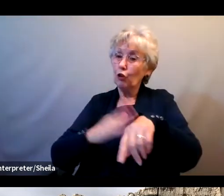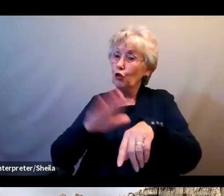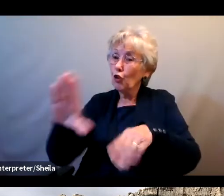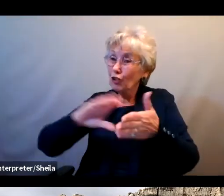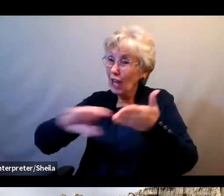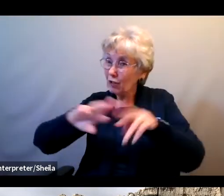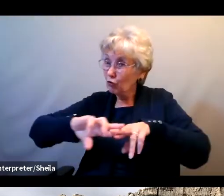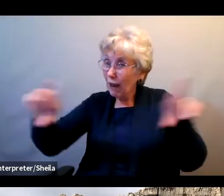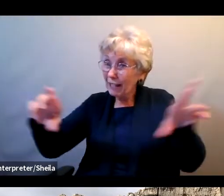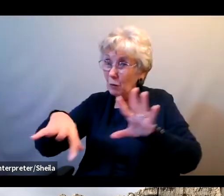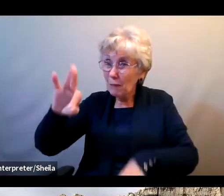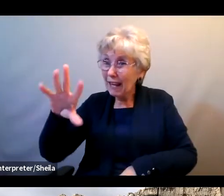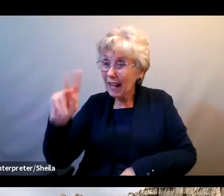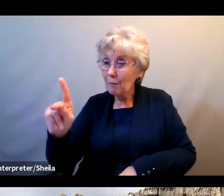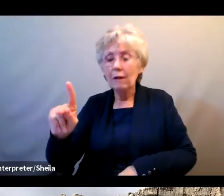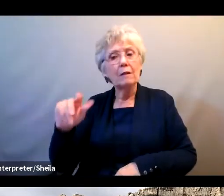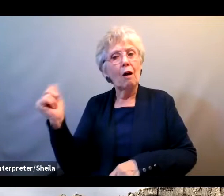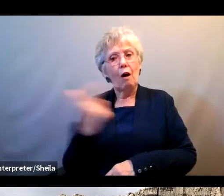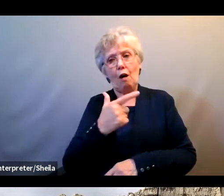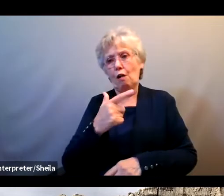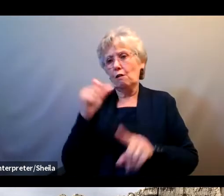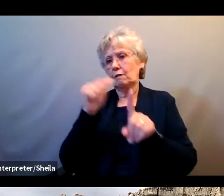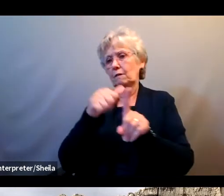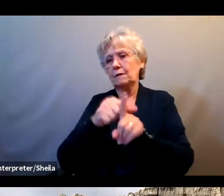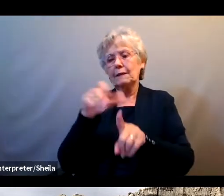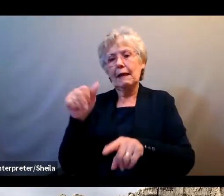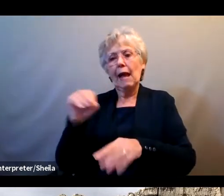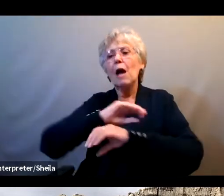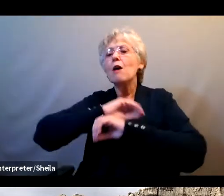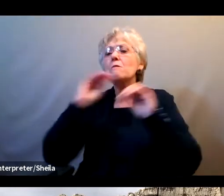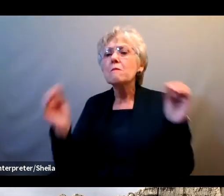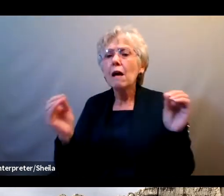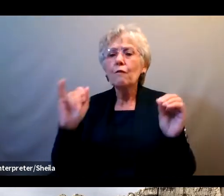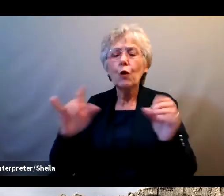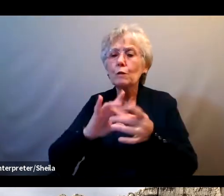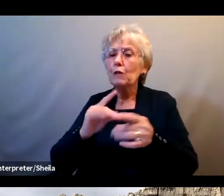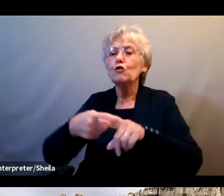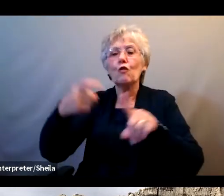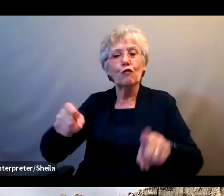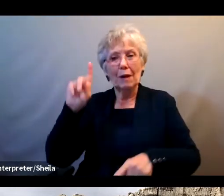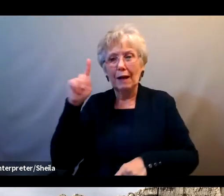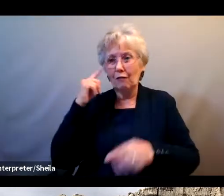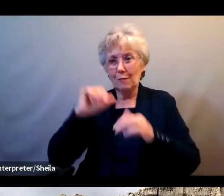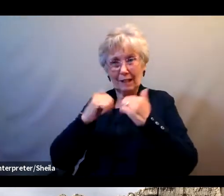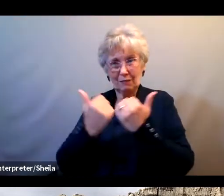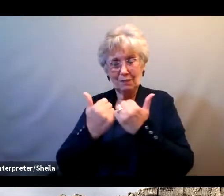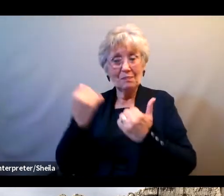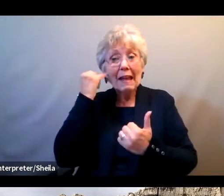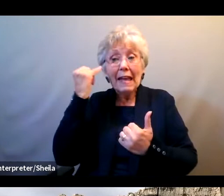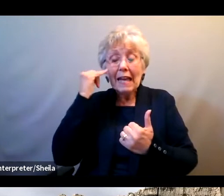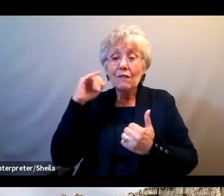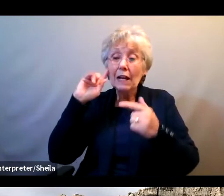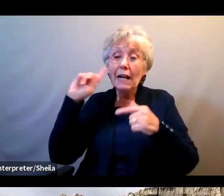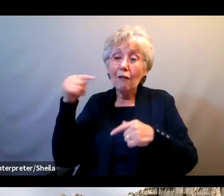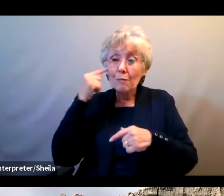These are all scams. None of these messages come from a government agency. If the government comes out with any more